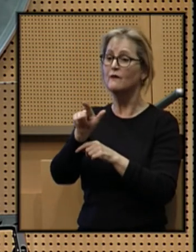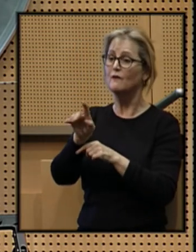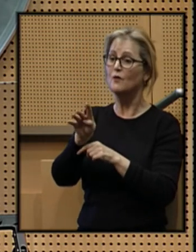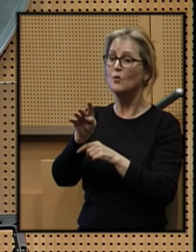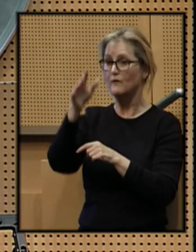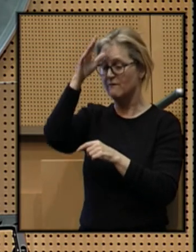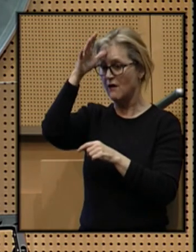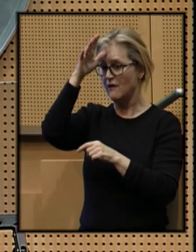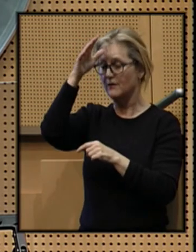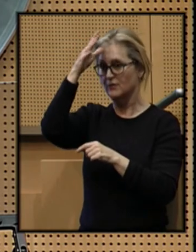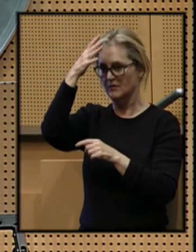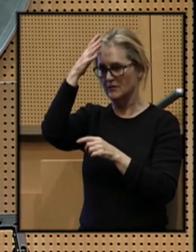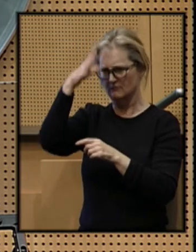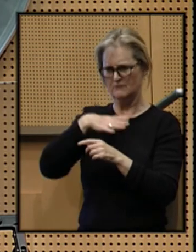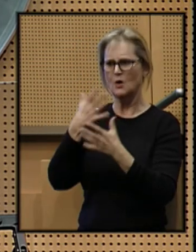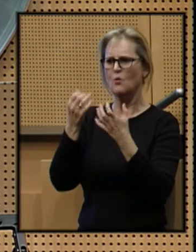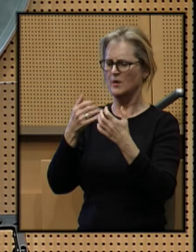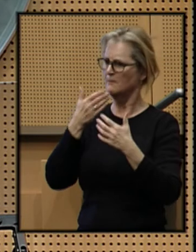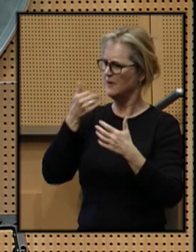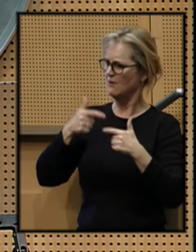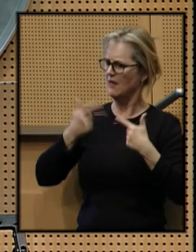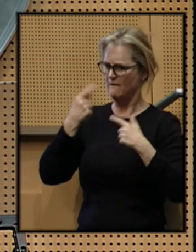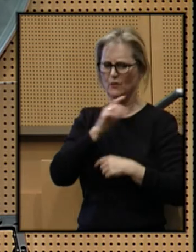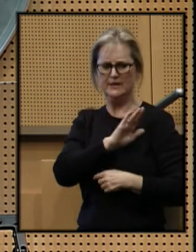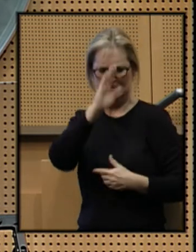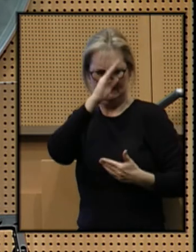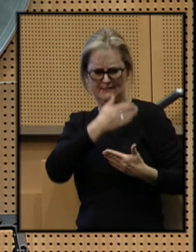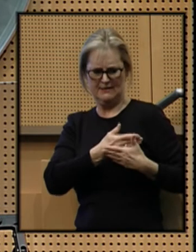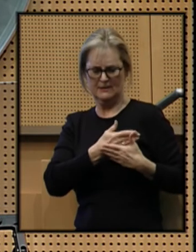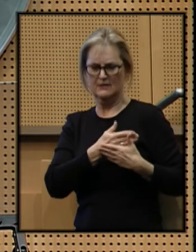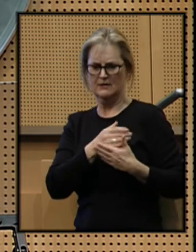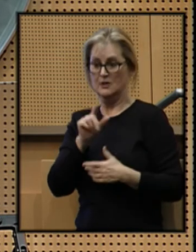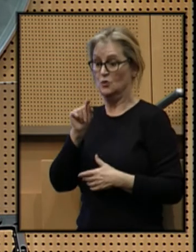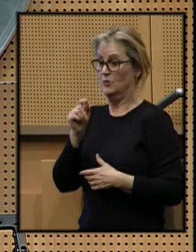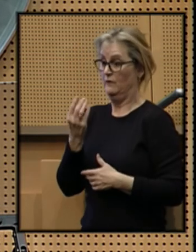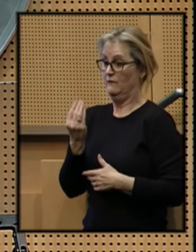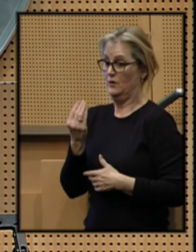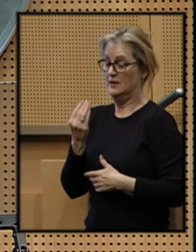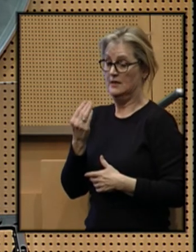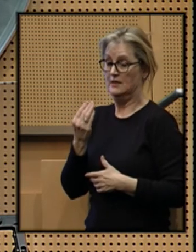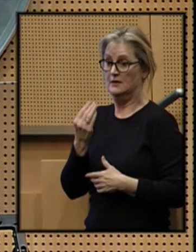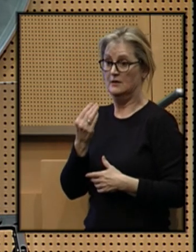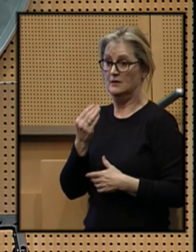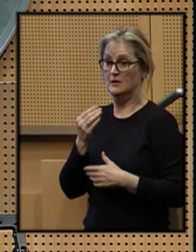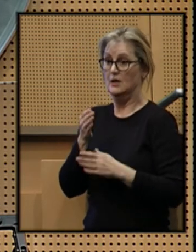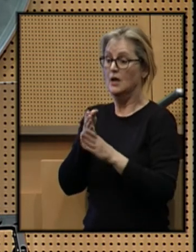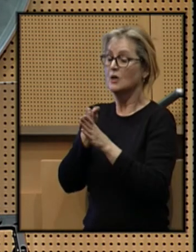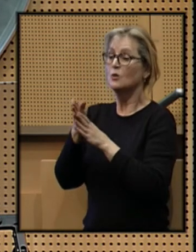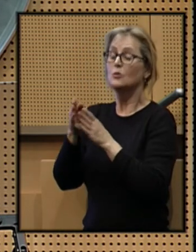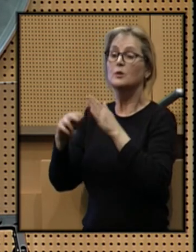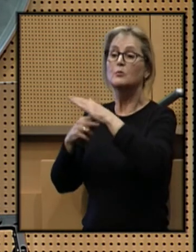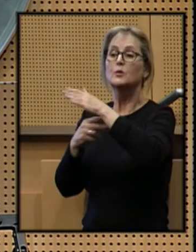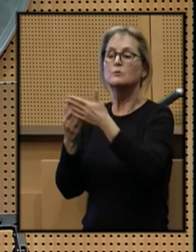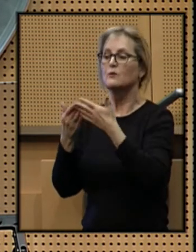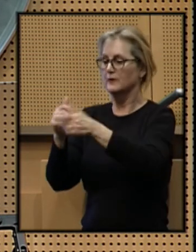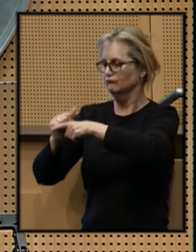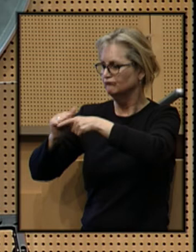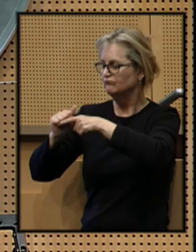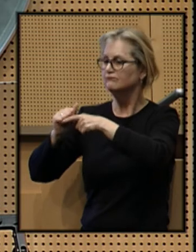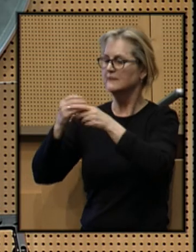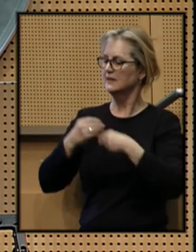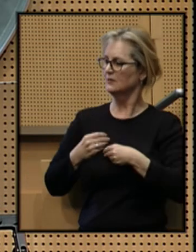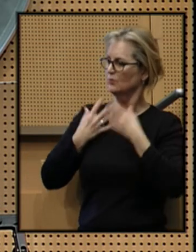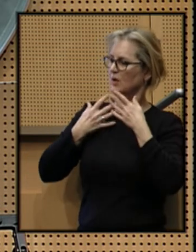-old father wanted a better life for his son. In 2014, CareerBridge provided the training, the